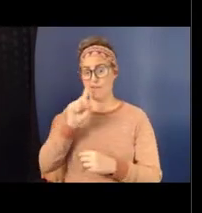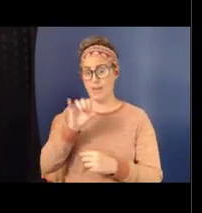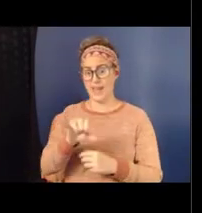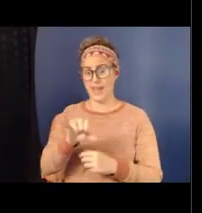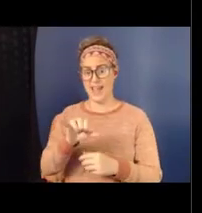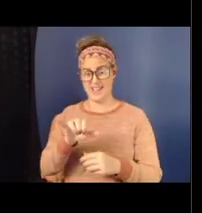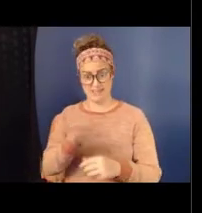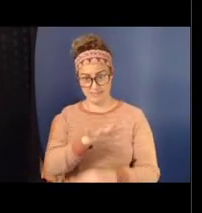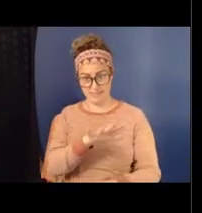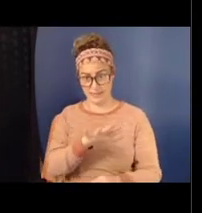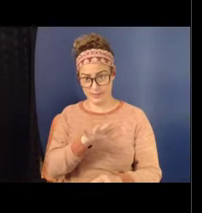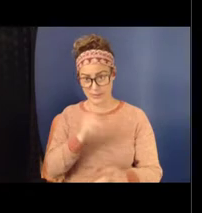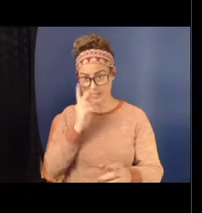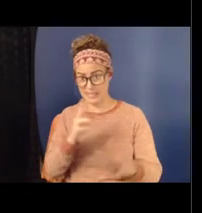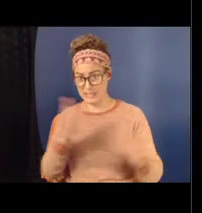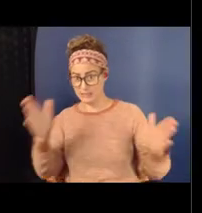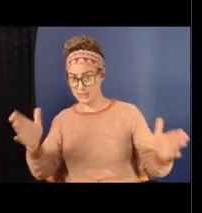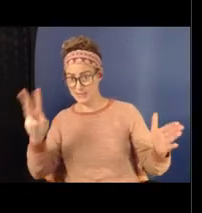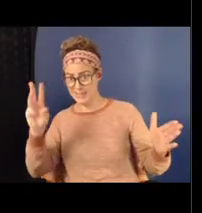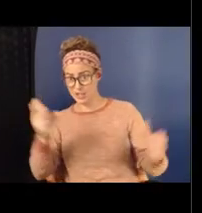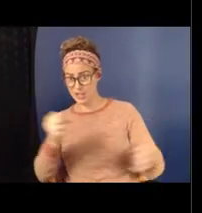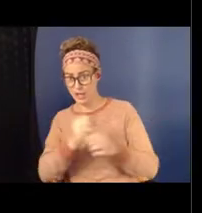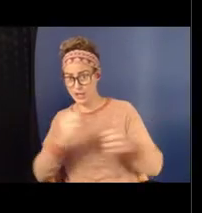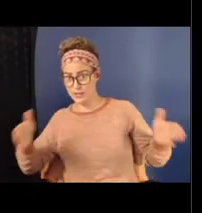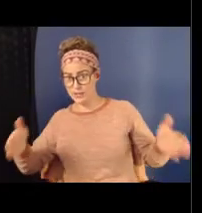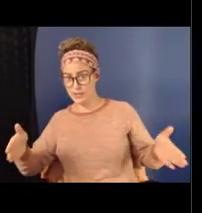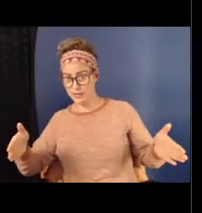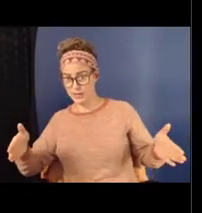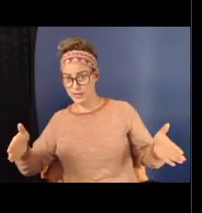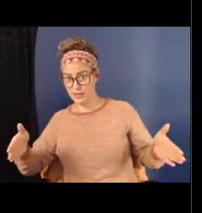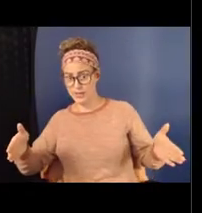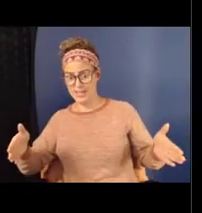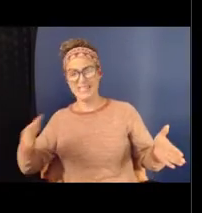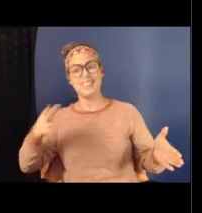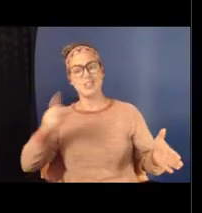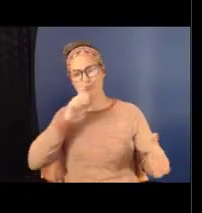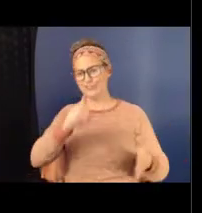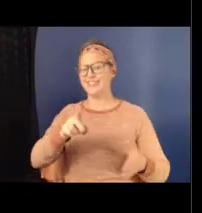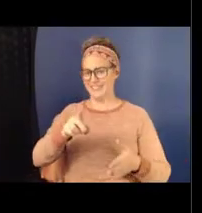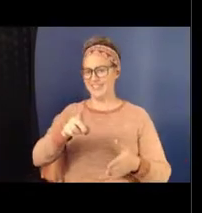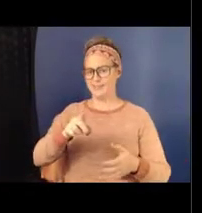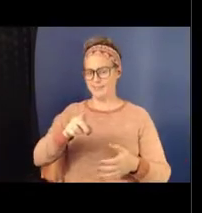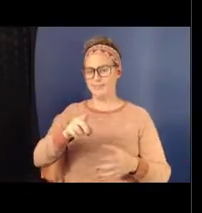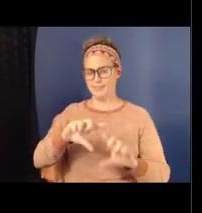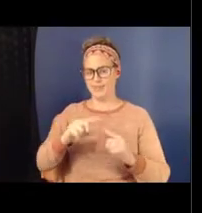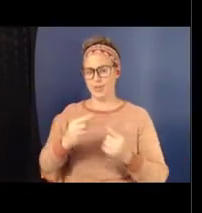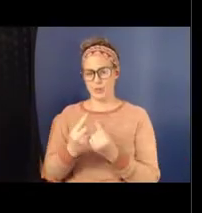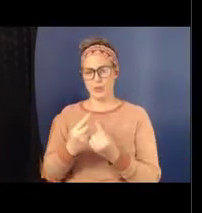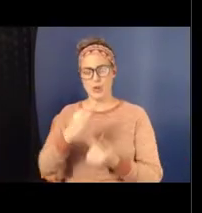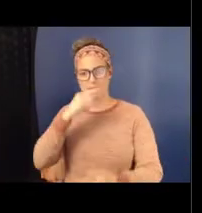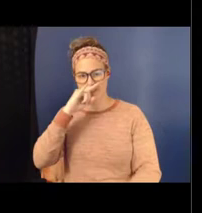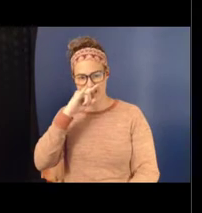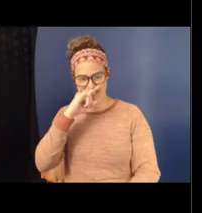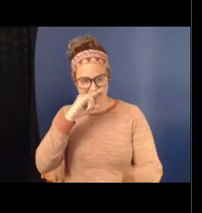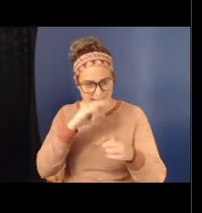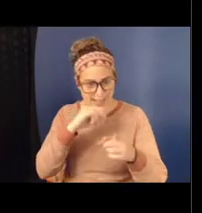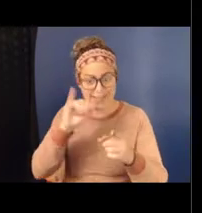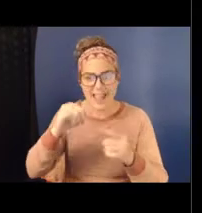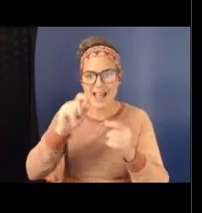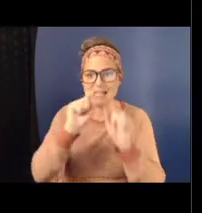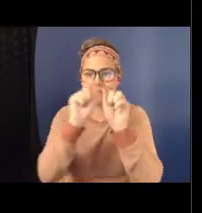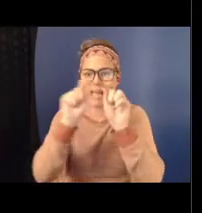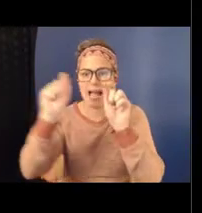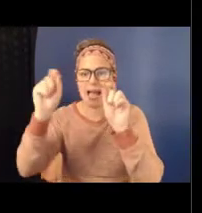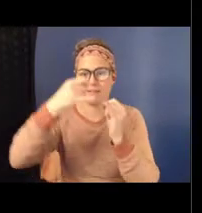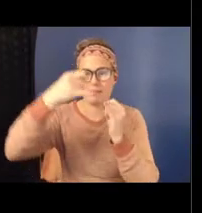it really is the group of kids that are engaging, that dot line, high bullying, as well as the high